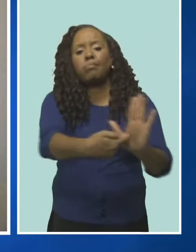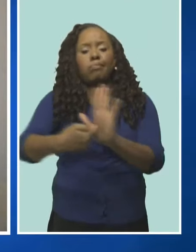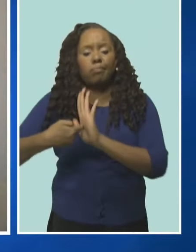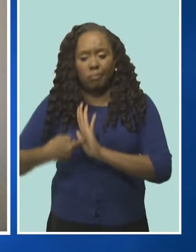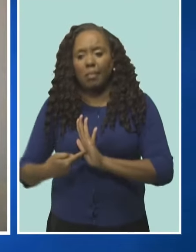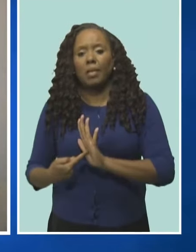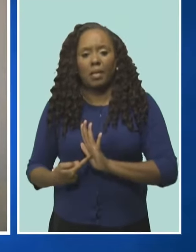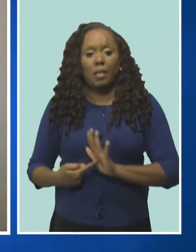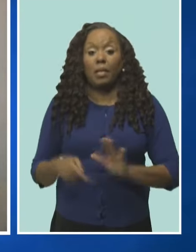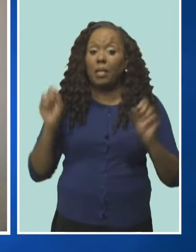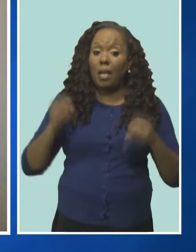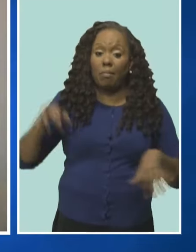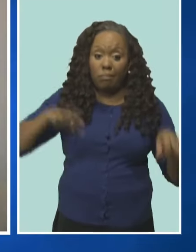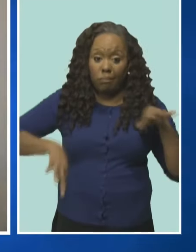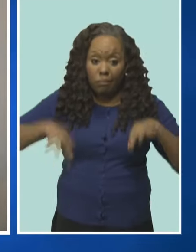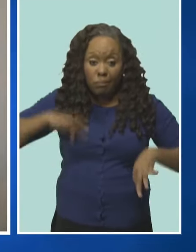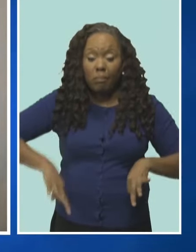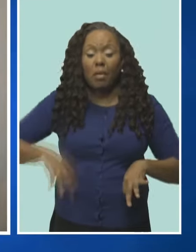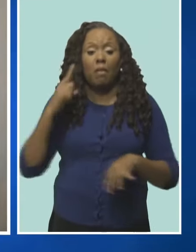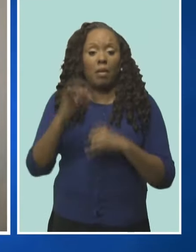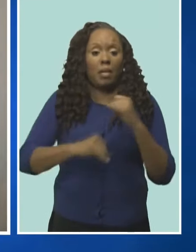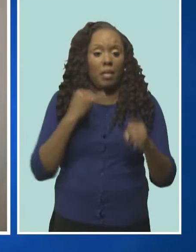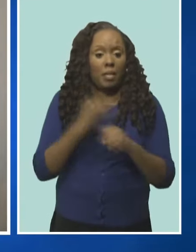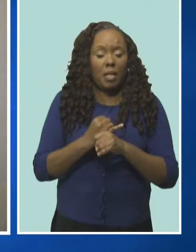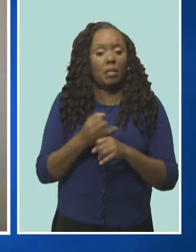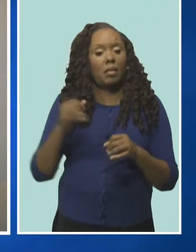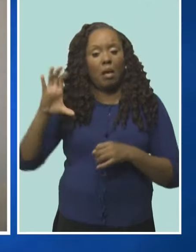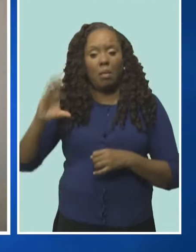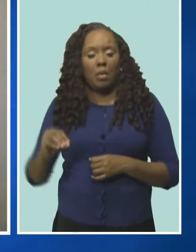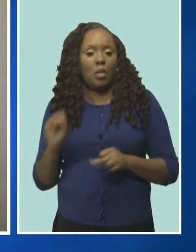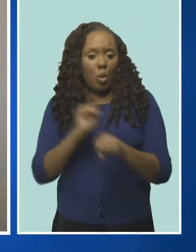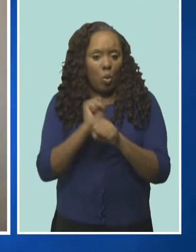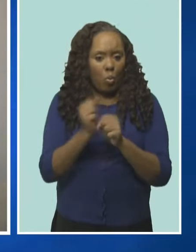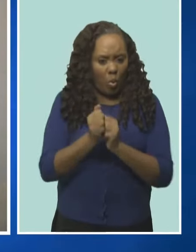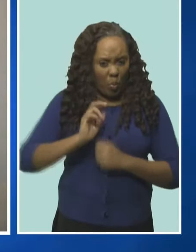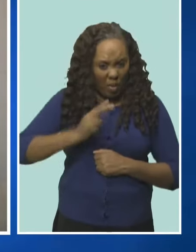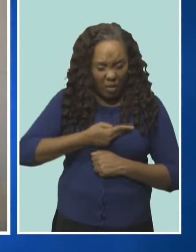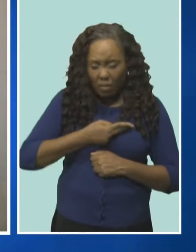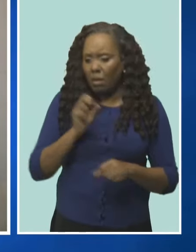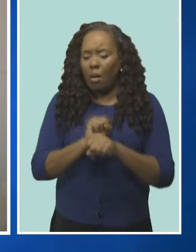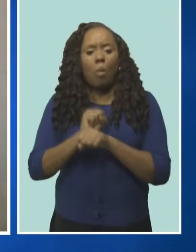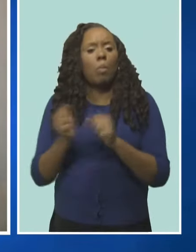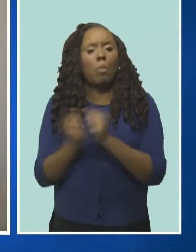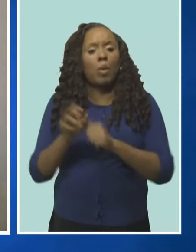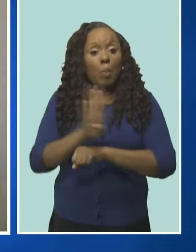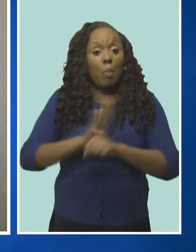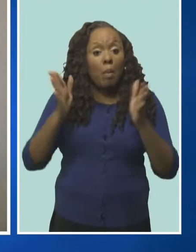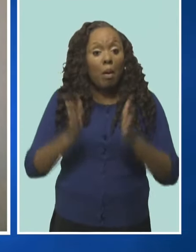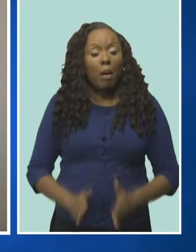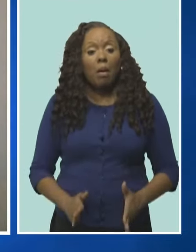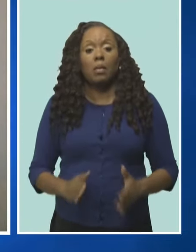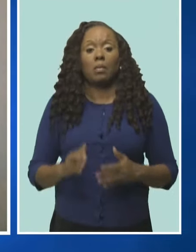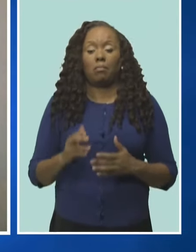lucrative for international production companies to collaborate with Barbadian production companies and Barbadian